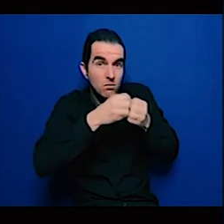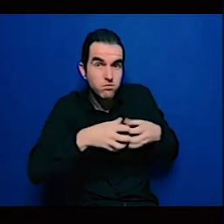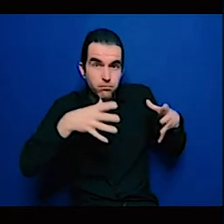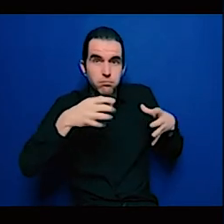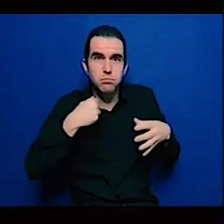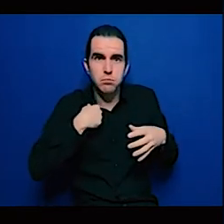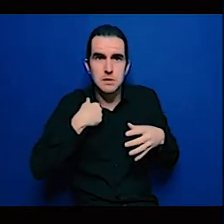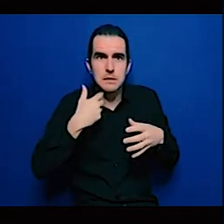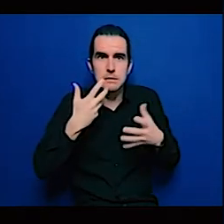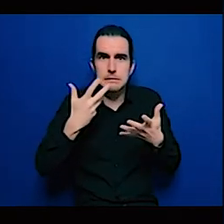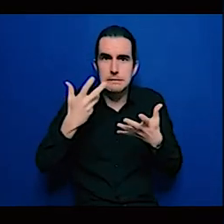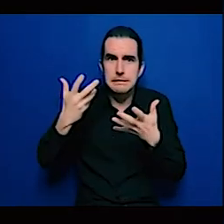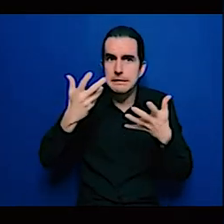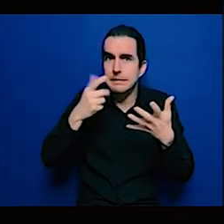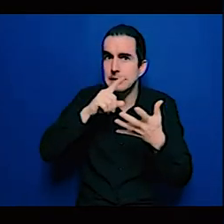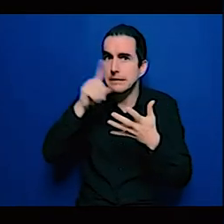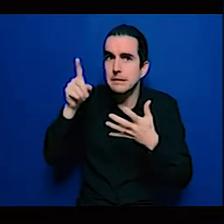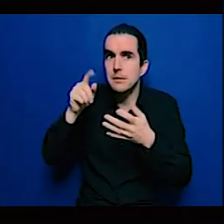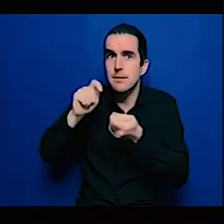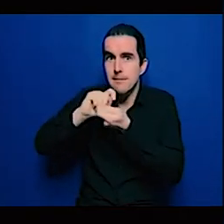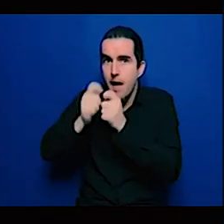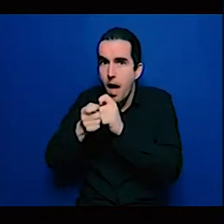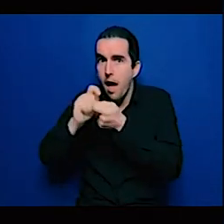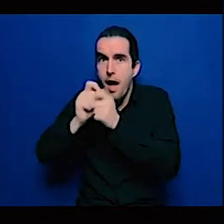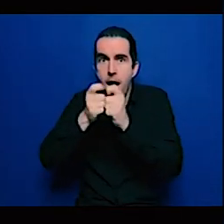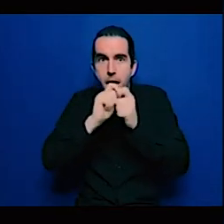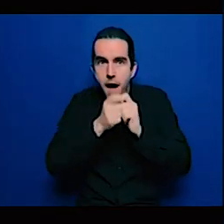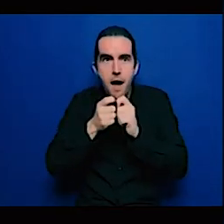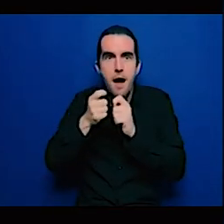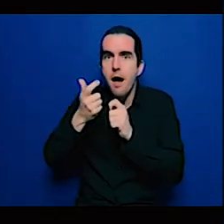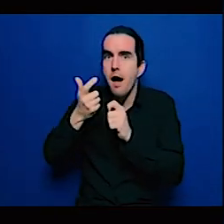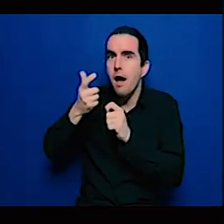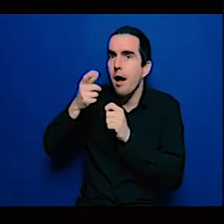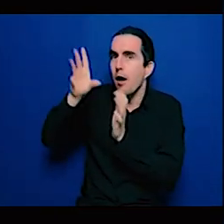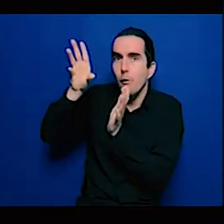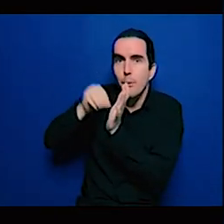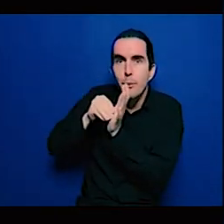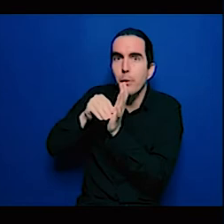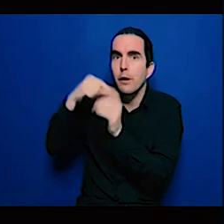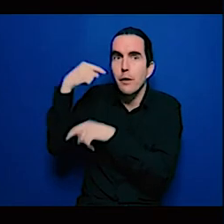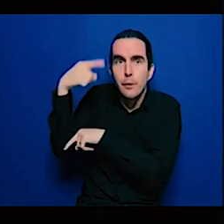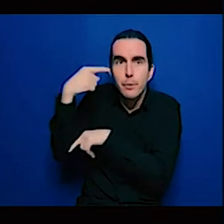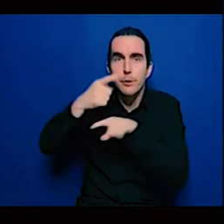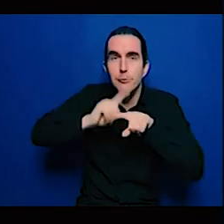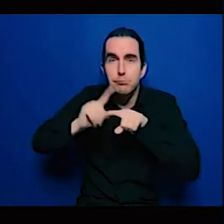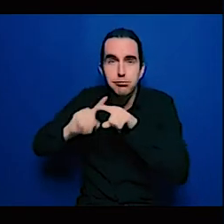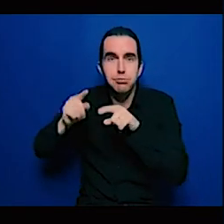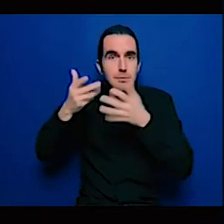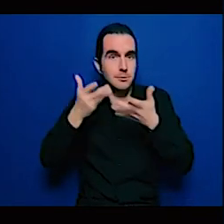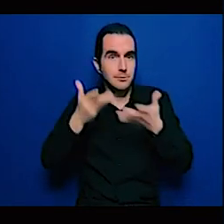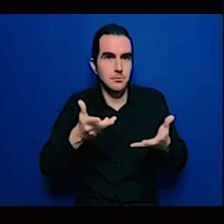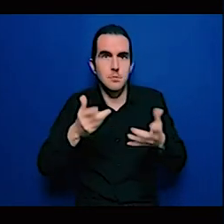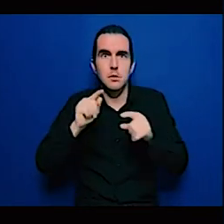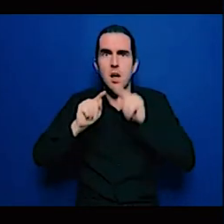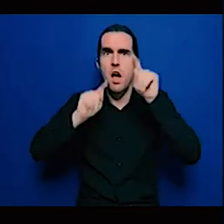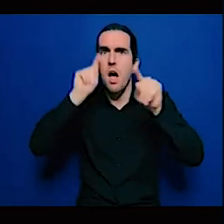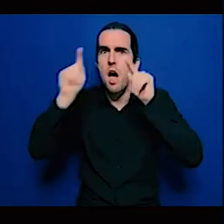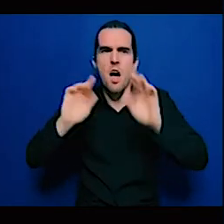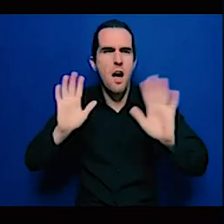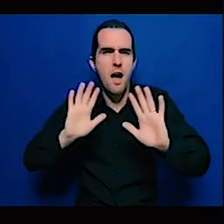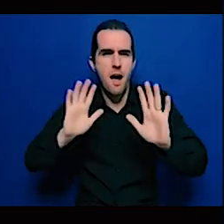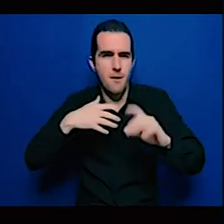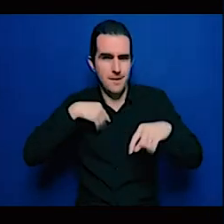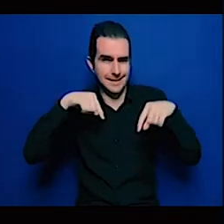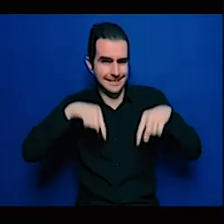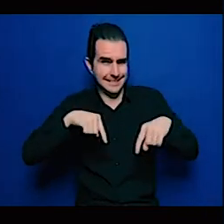manufacture them from scratch you know and we need that support we need that training we also need sensitization as well for